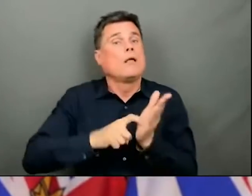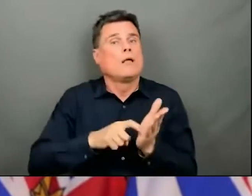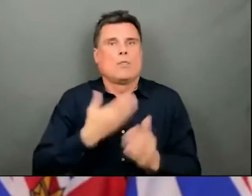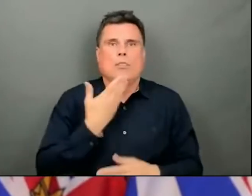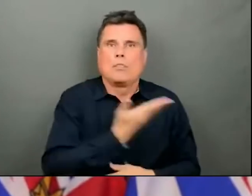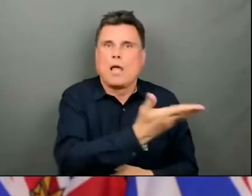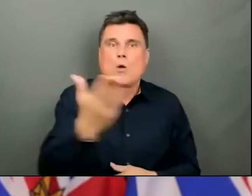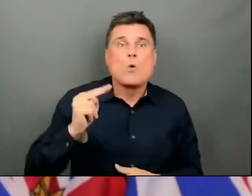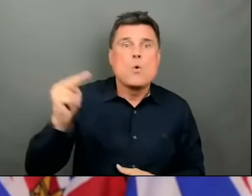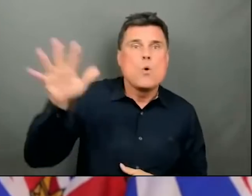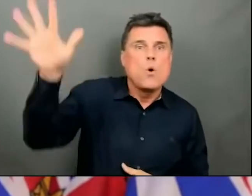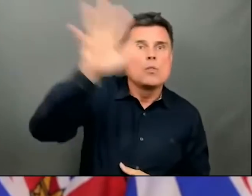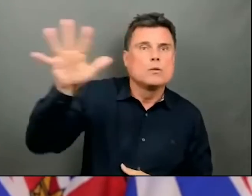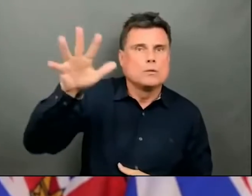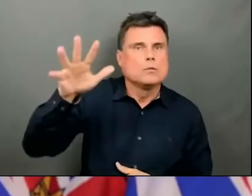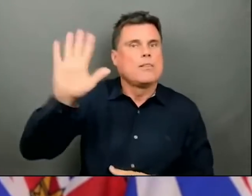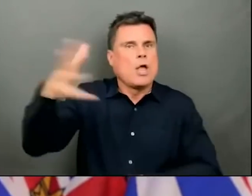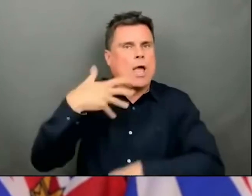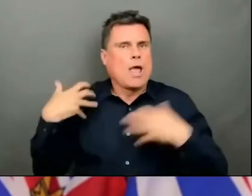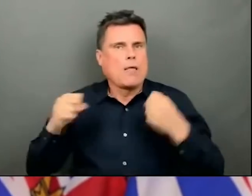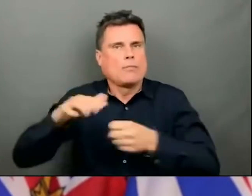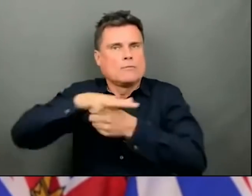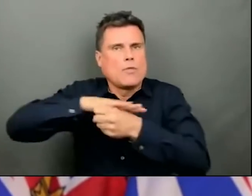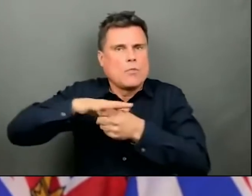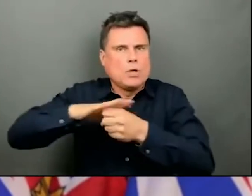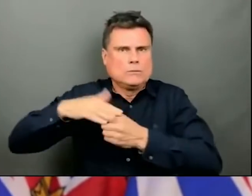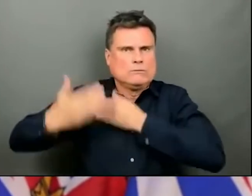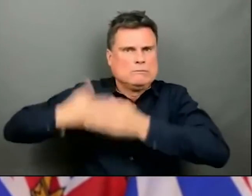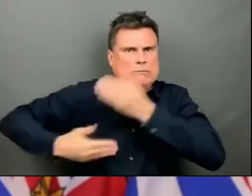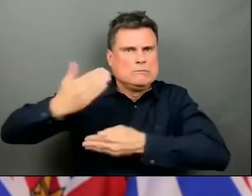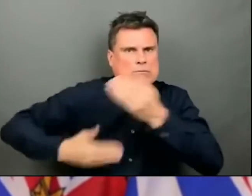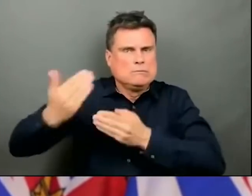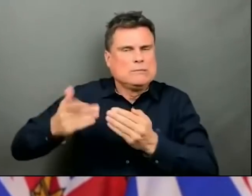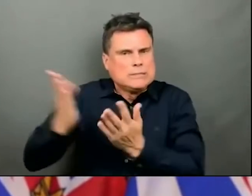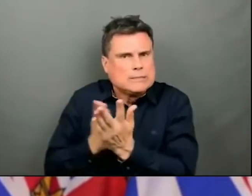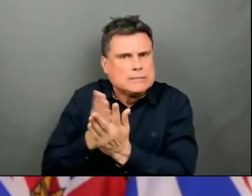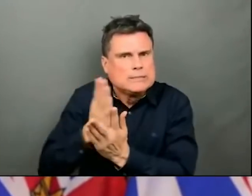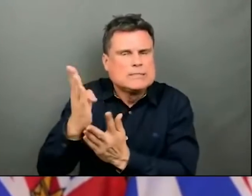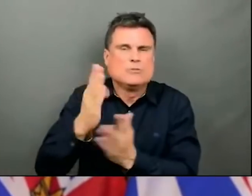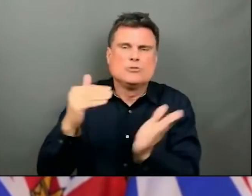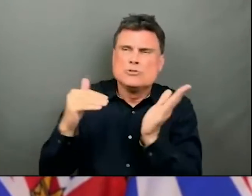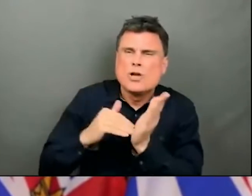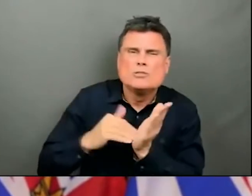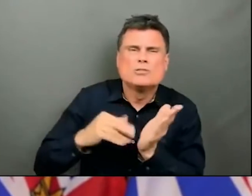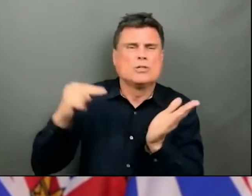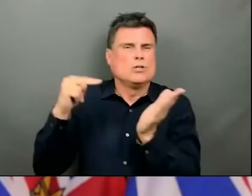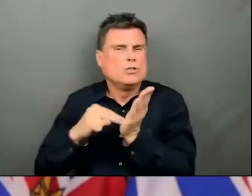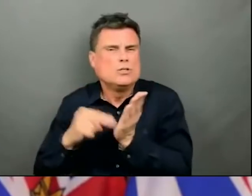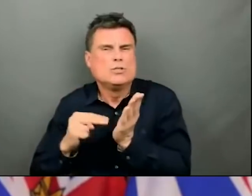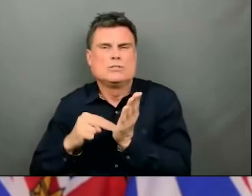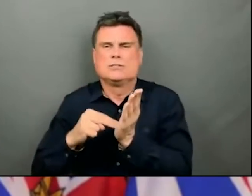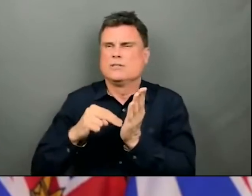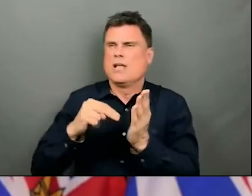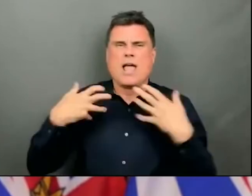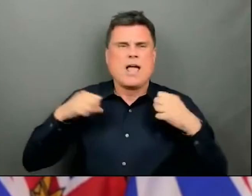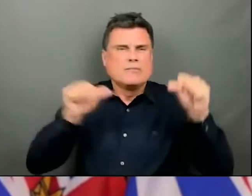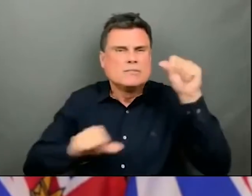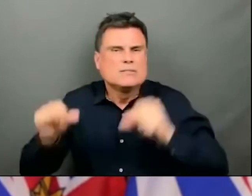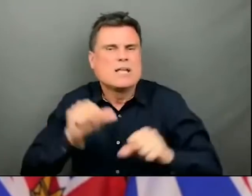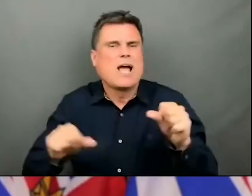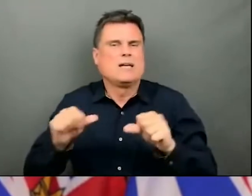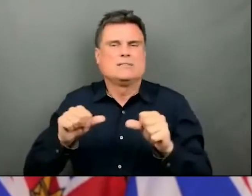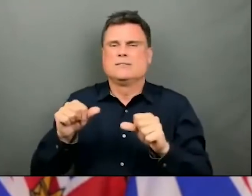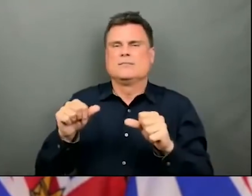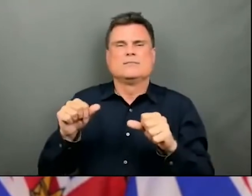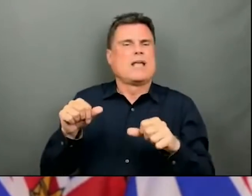especially in the last couple of months by our doctors, by our nurses, by our health sciences professionals, by our health care workers, everyone in Northern